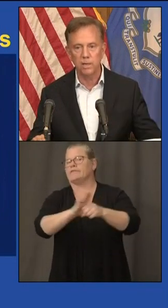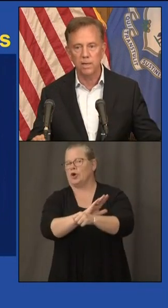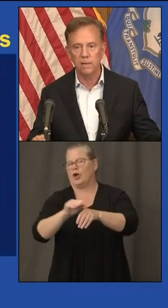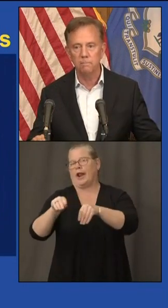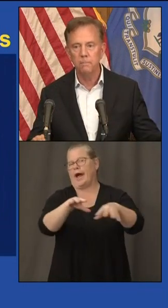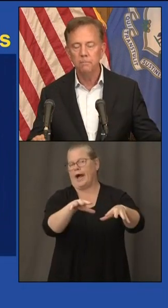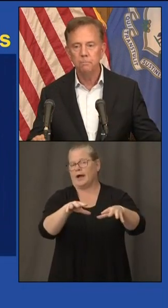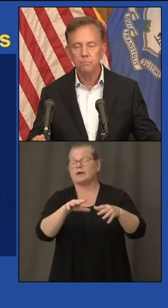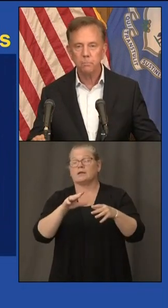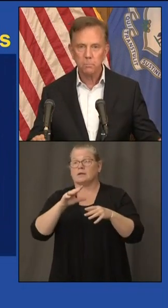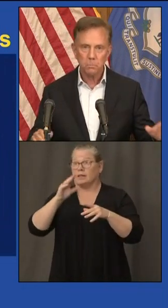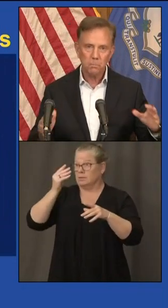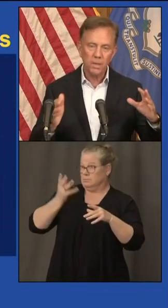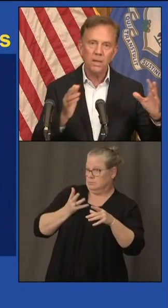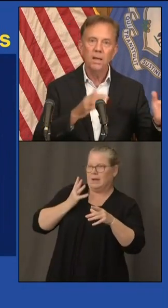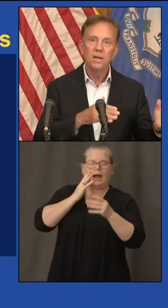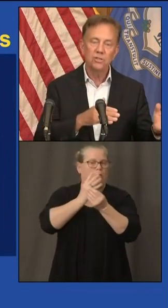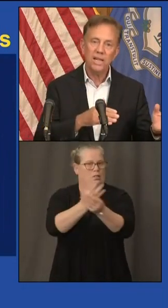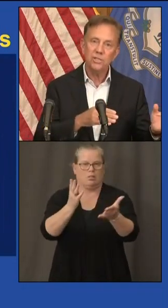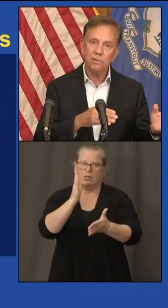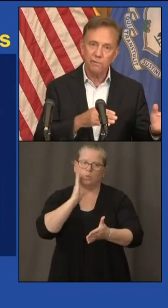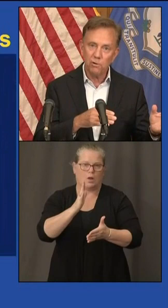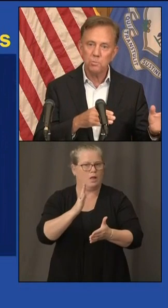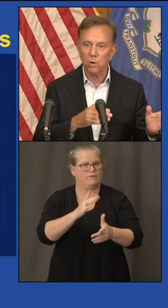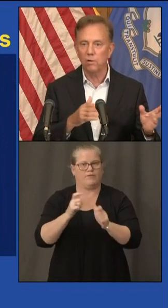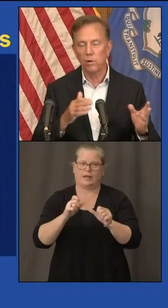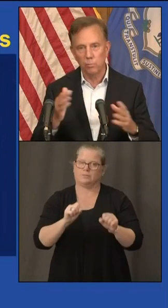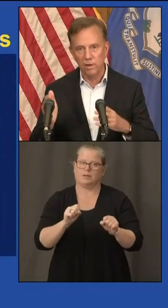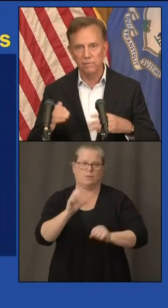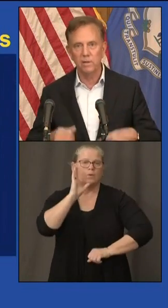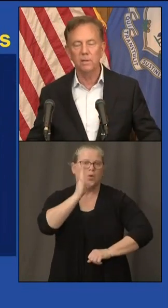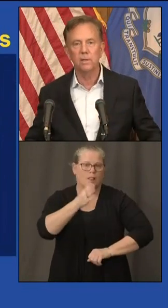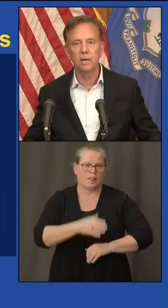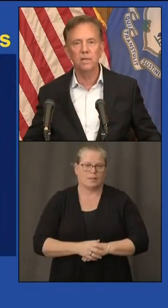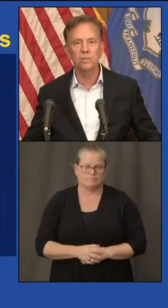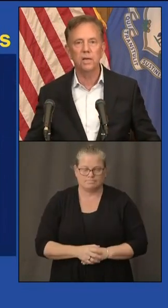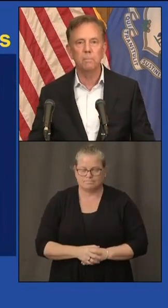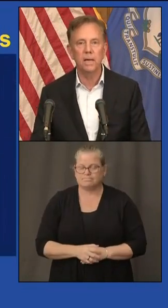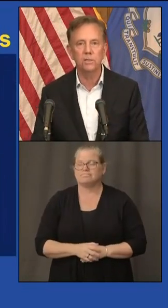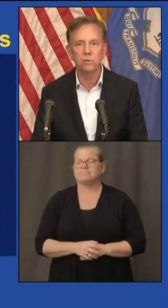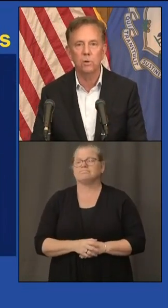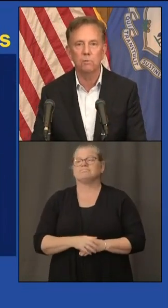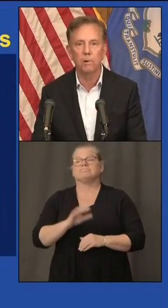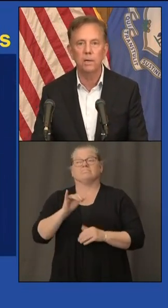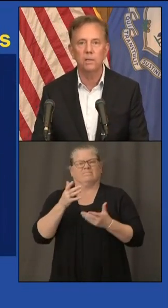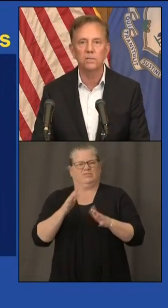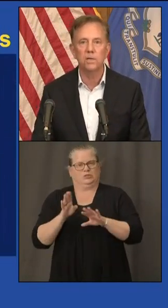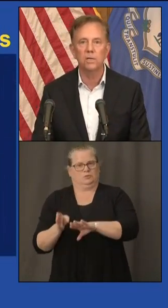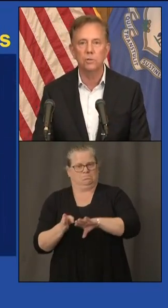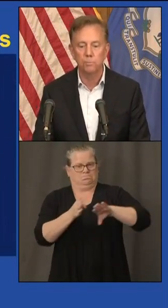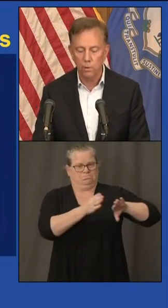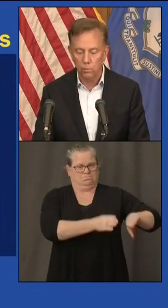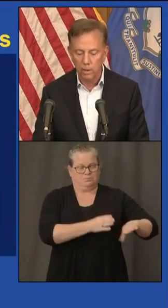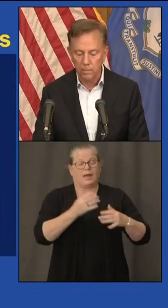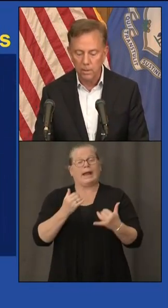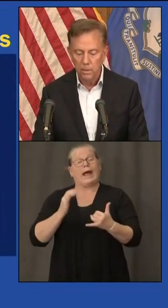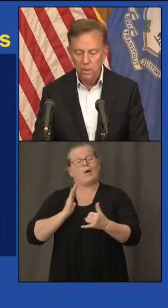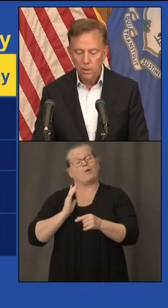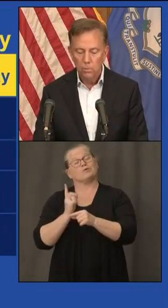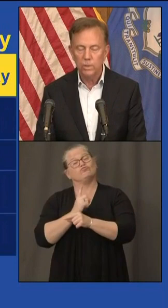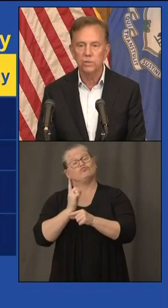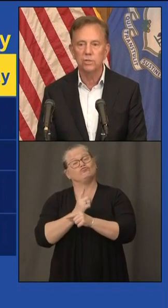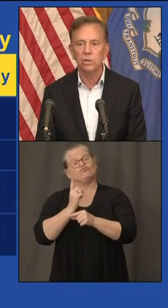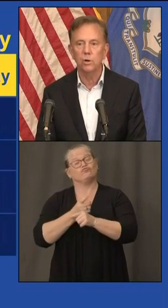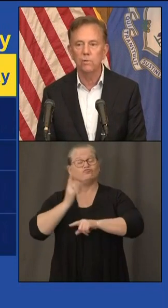possibly can so that's the first part of our briefing now let's get back to our regularly scheduled programming